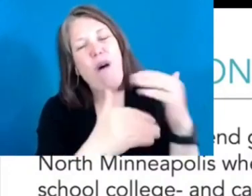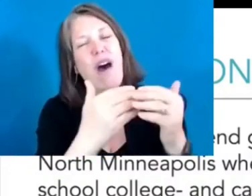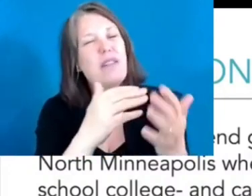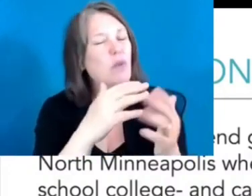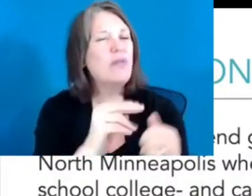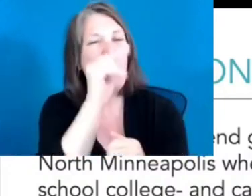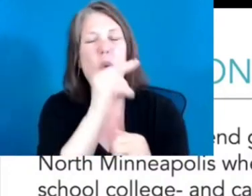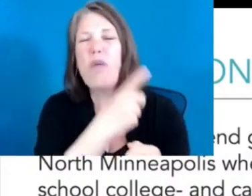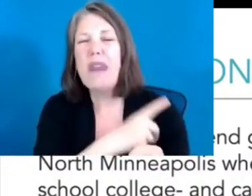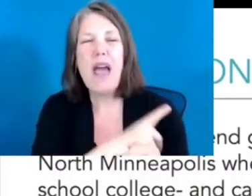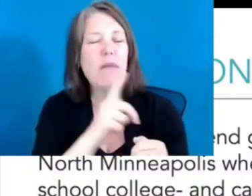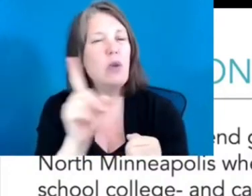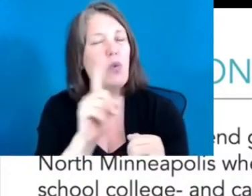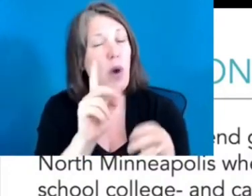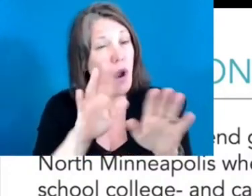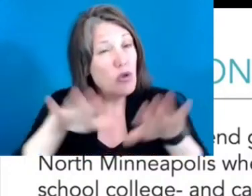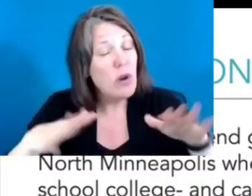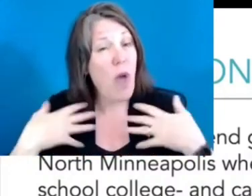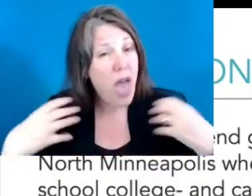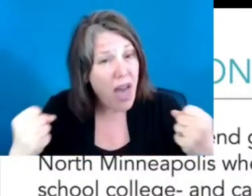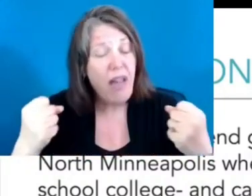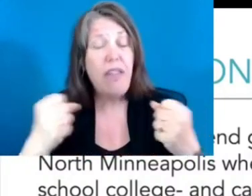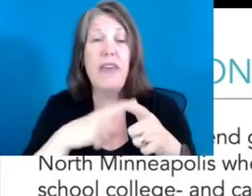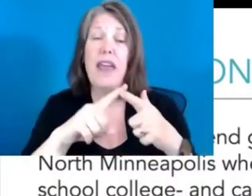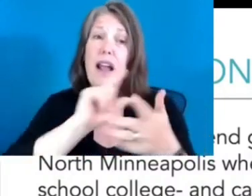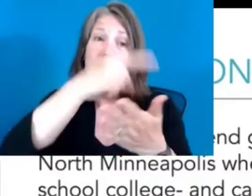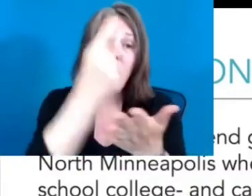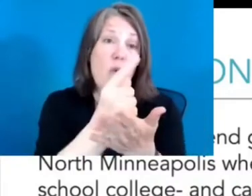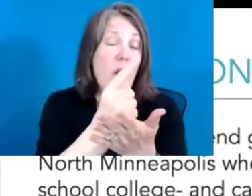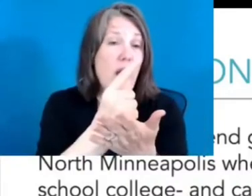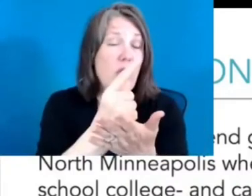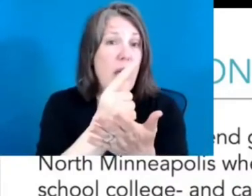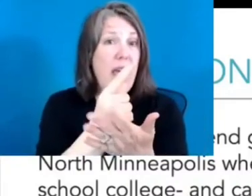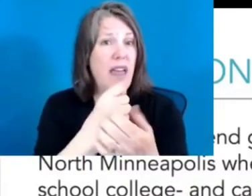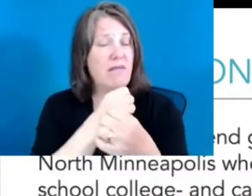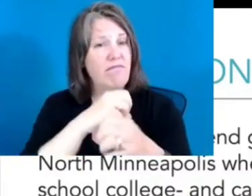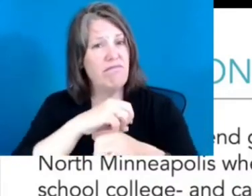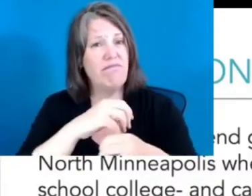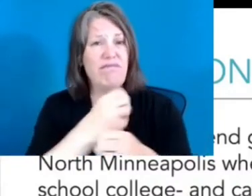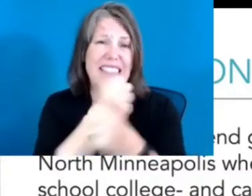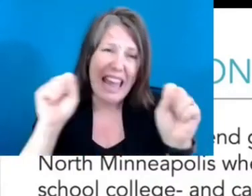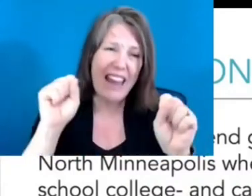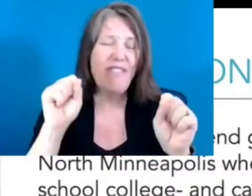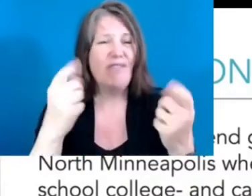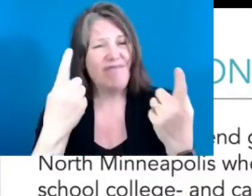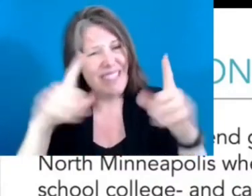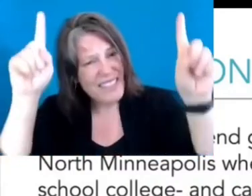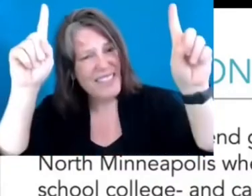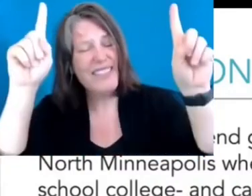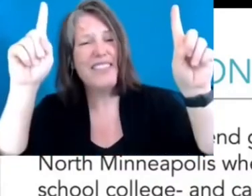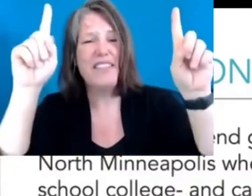are healthy and they graduate, um, they healthy, secure academically and academically successful,